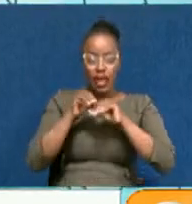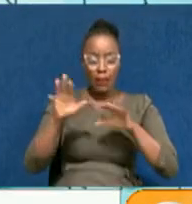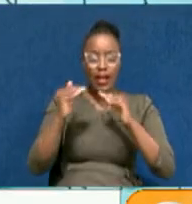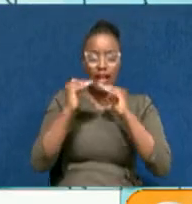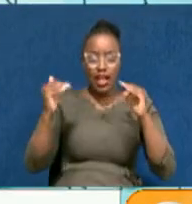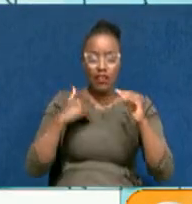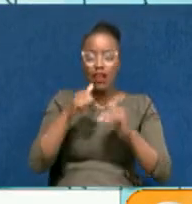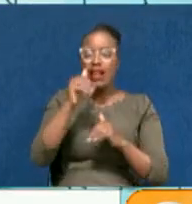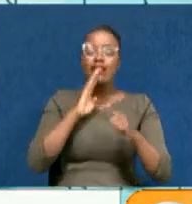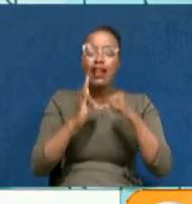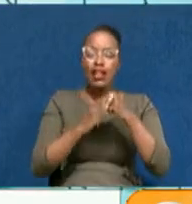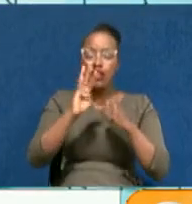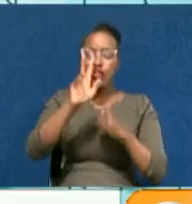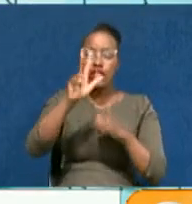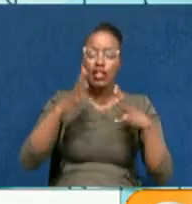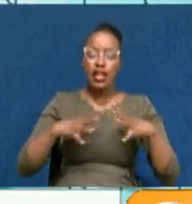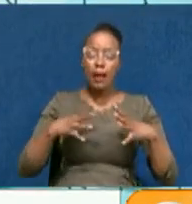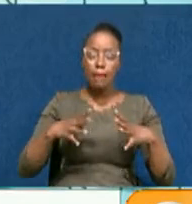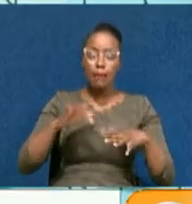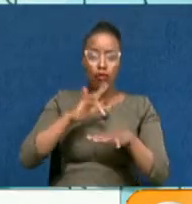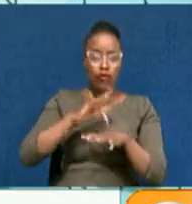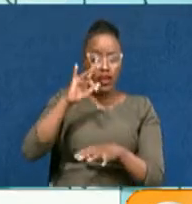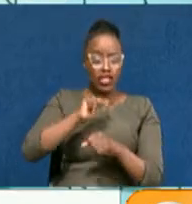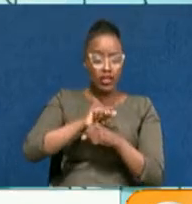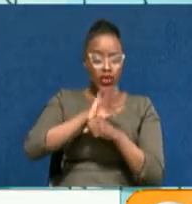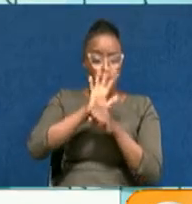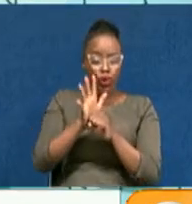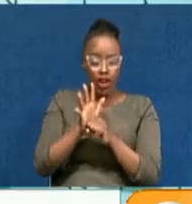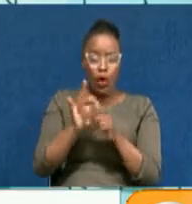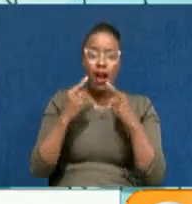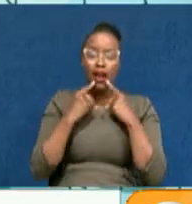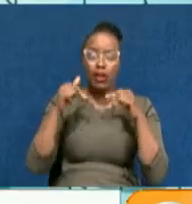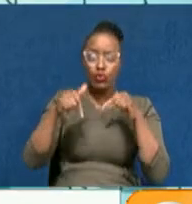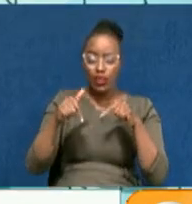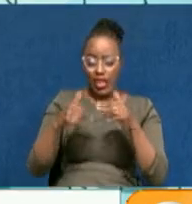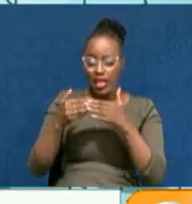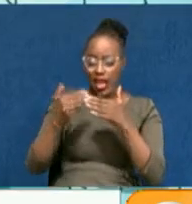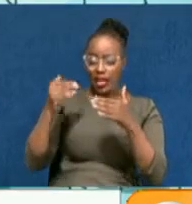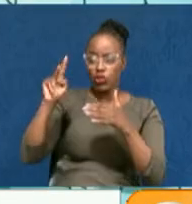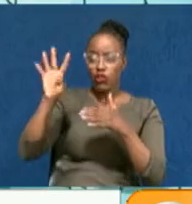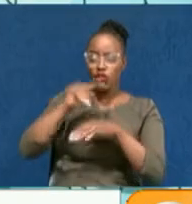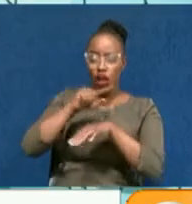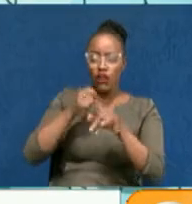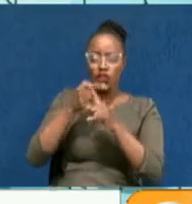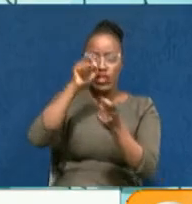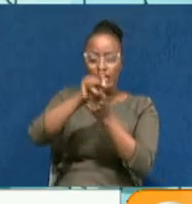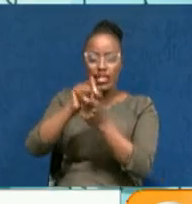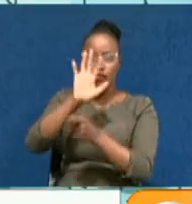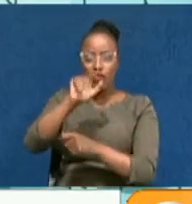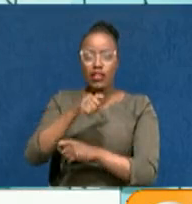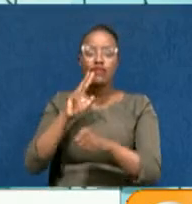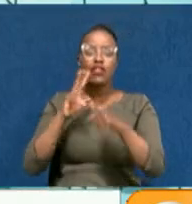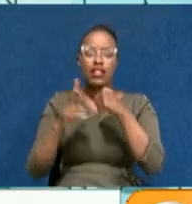after 943 cases of new COVID-19 infections were recorded within the last 24 hours, out of a sample size of 5